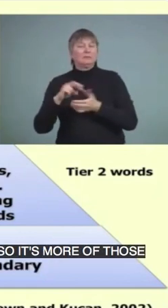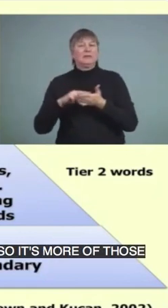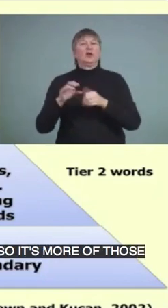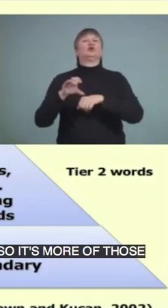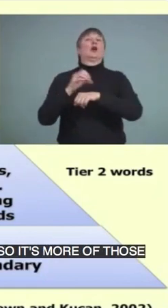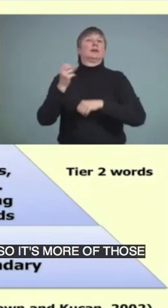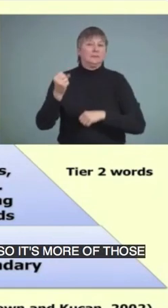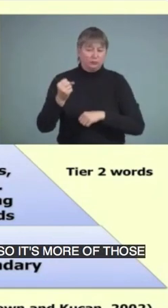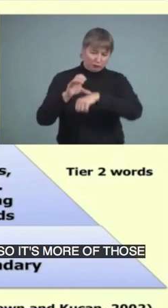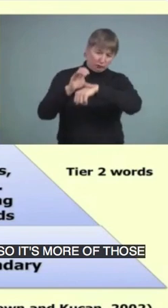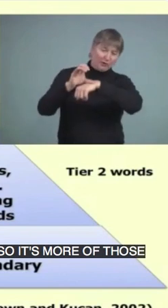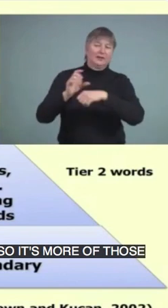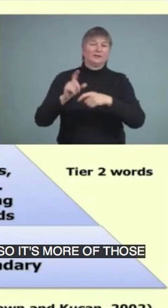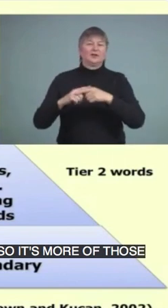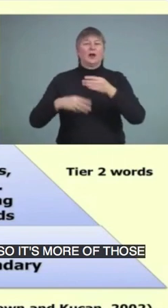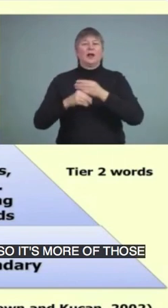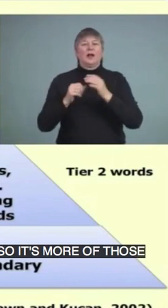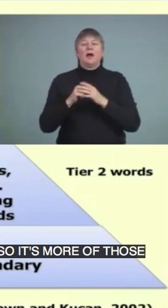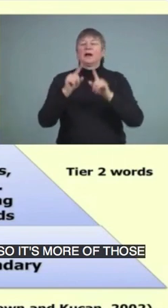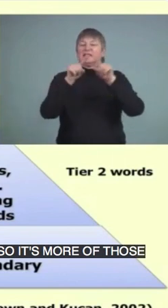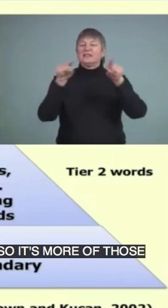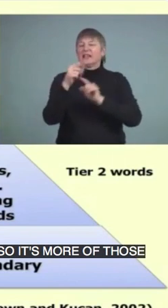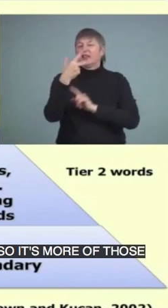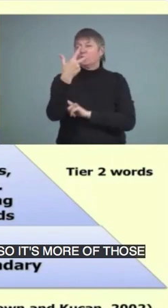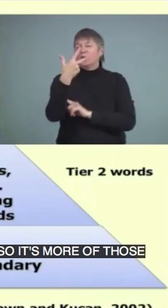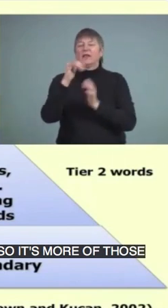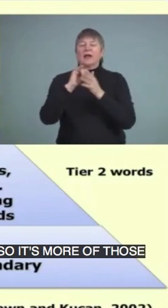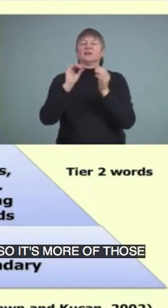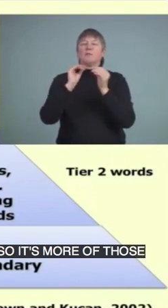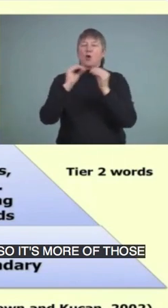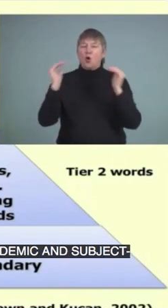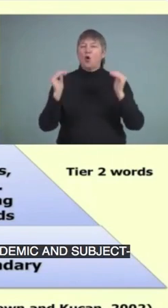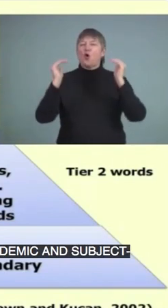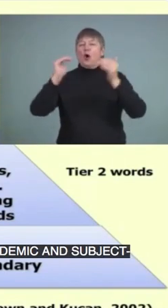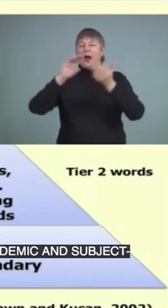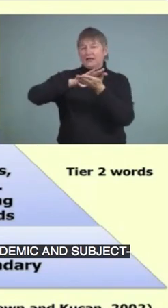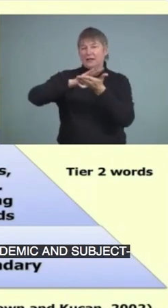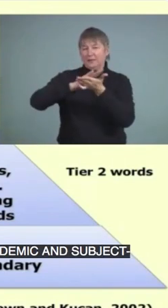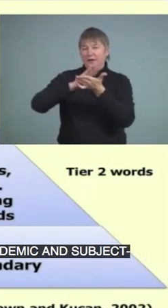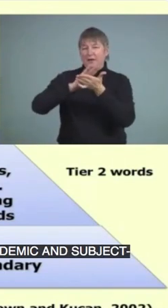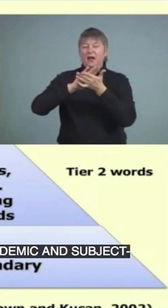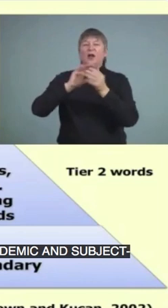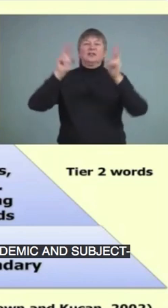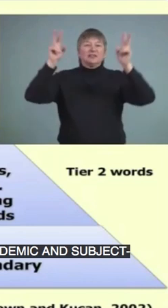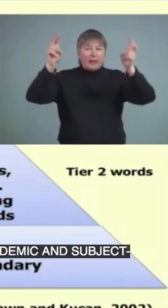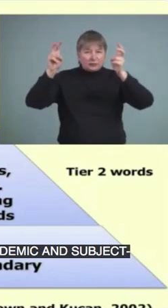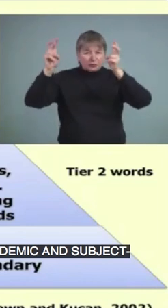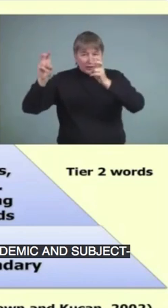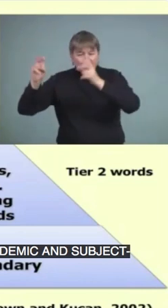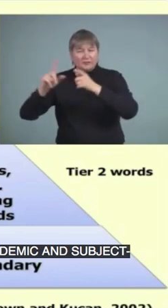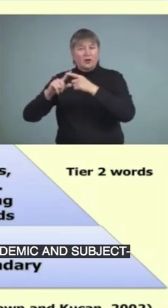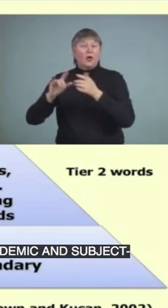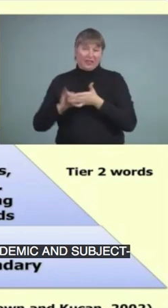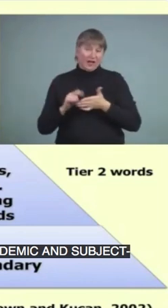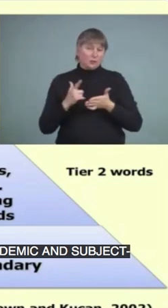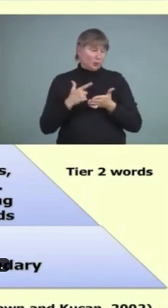academic and subject specific. It's what teachers teach in school. So,